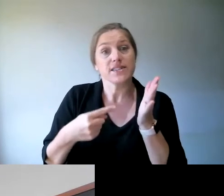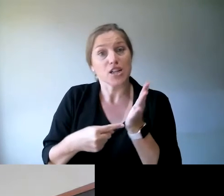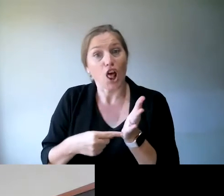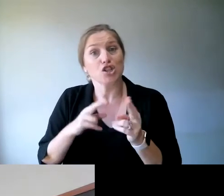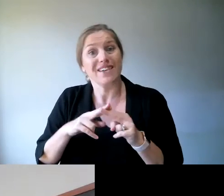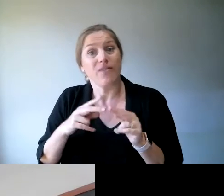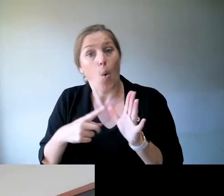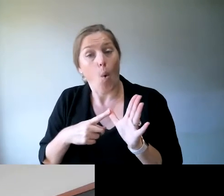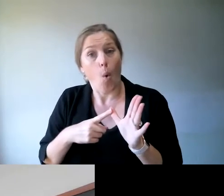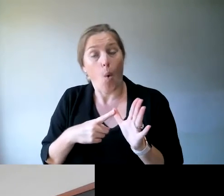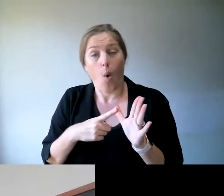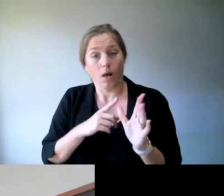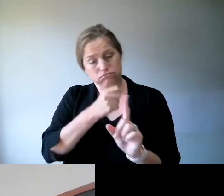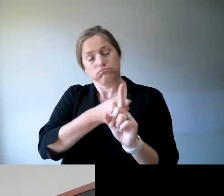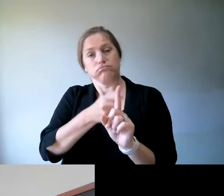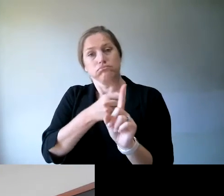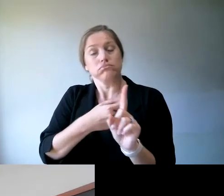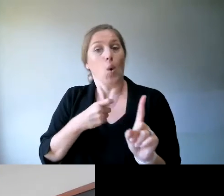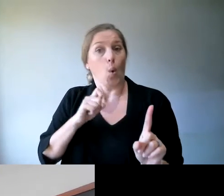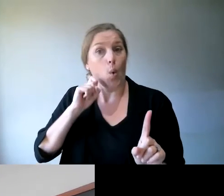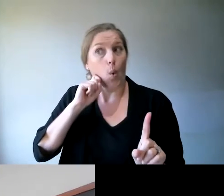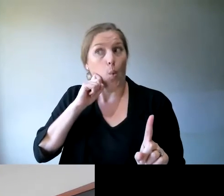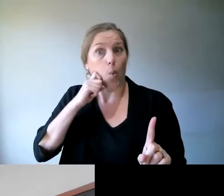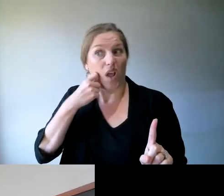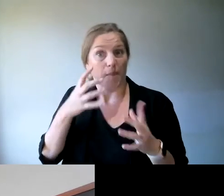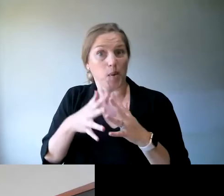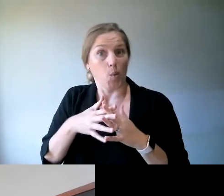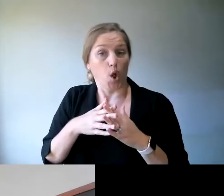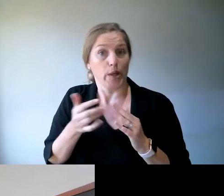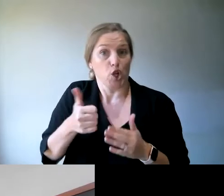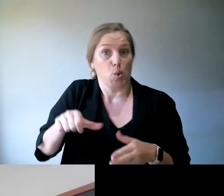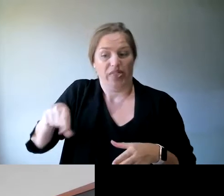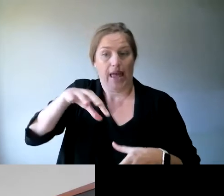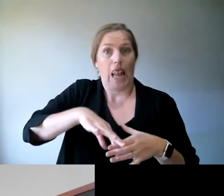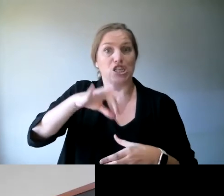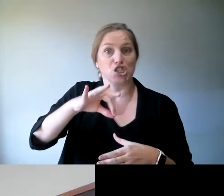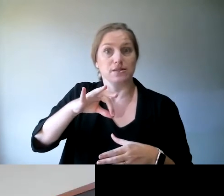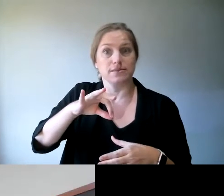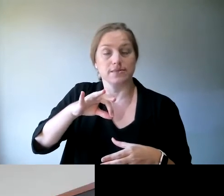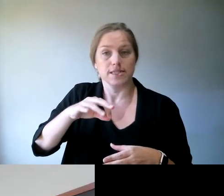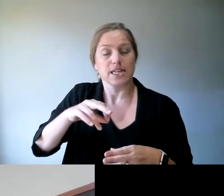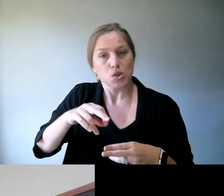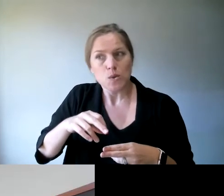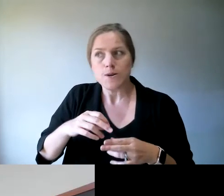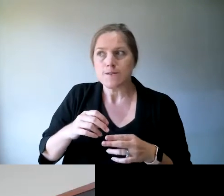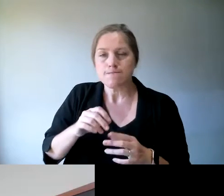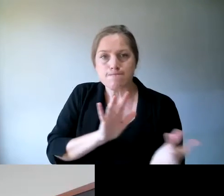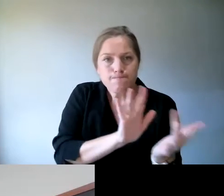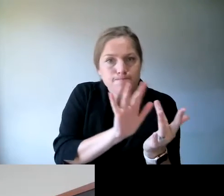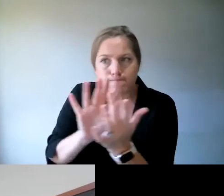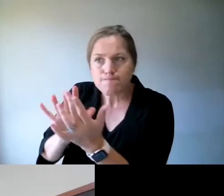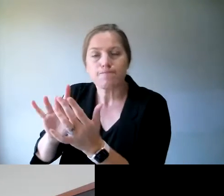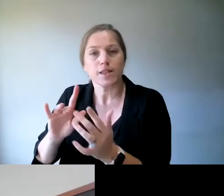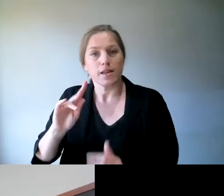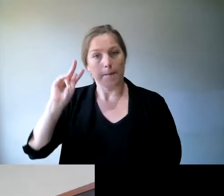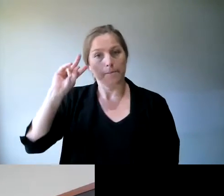this current opportunity of the forthcoming federal election to canvas our issues with politicians and candidates